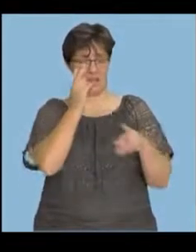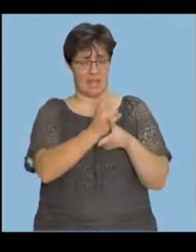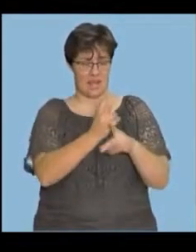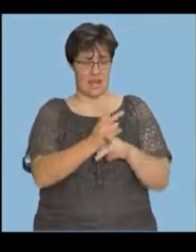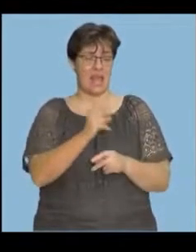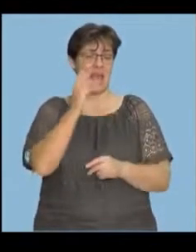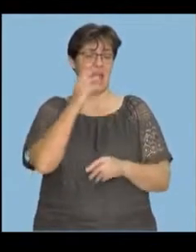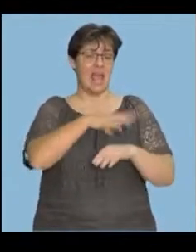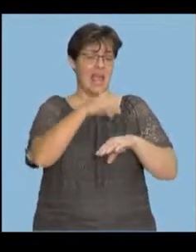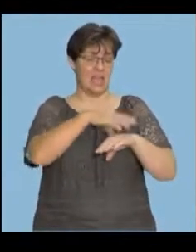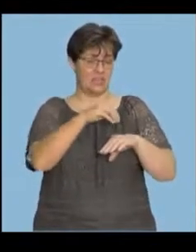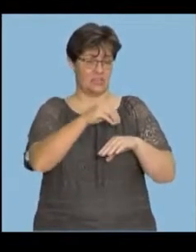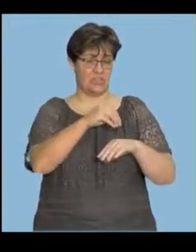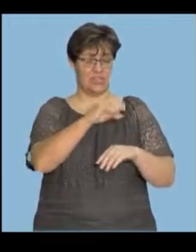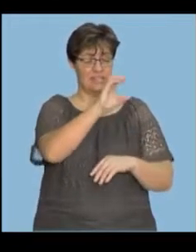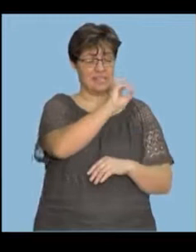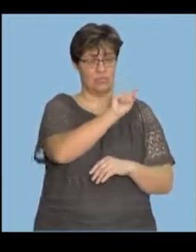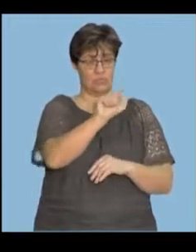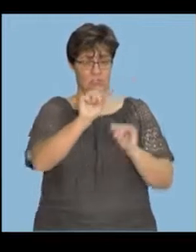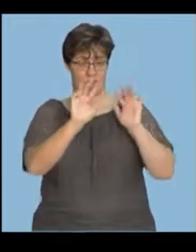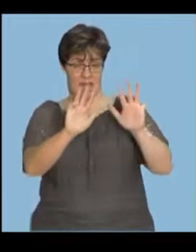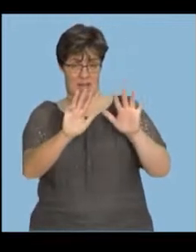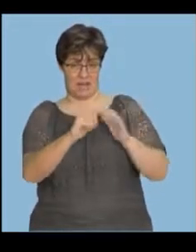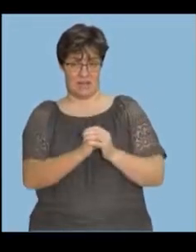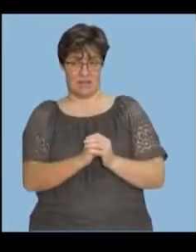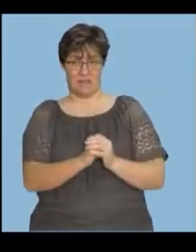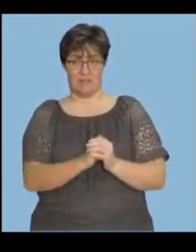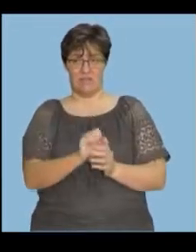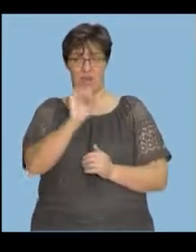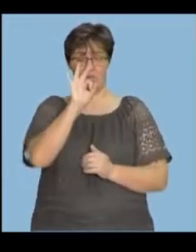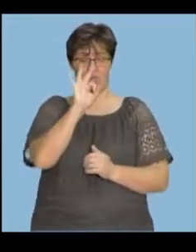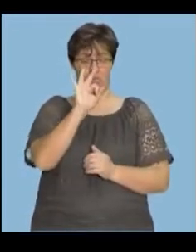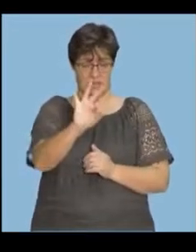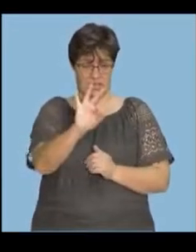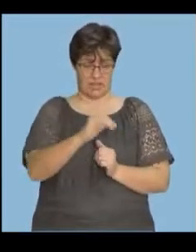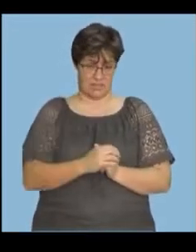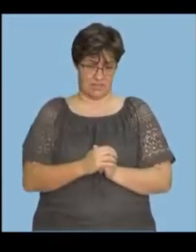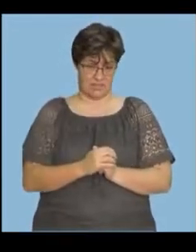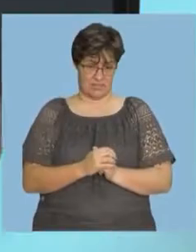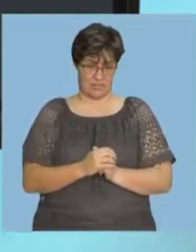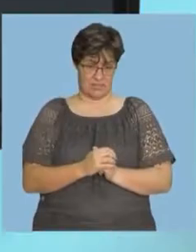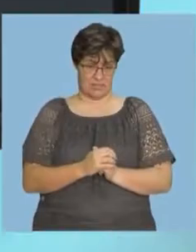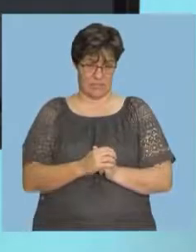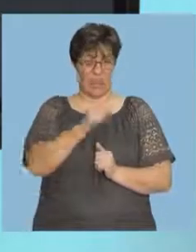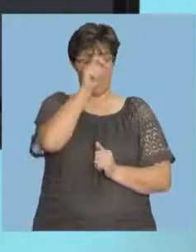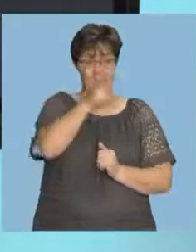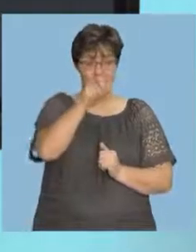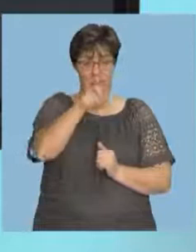age of nine, zero to nine, we have three. Frequency implies three